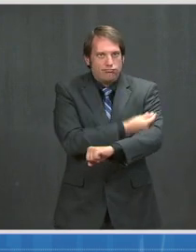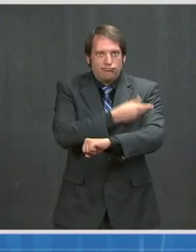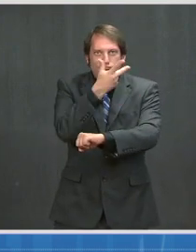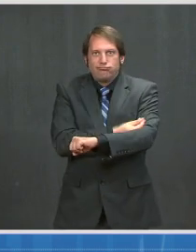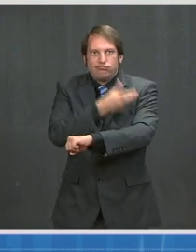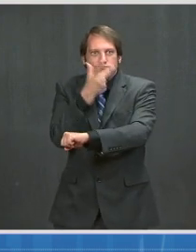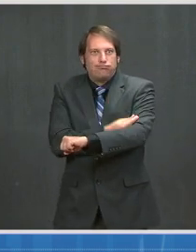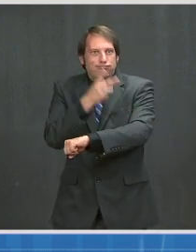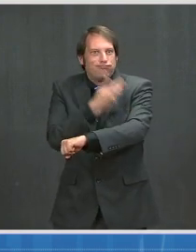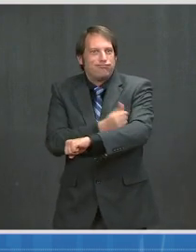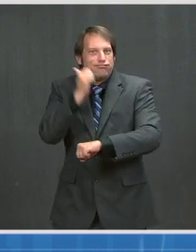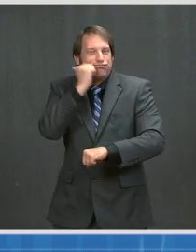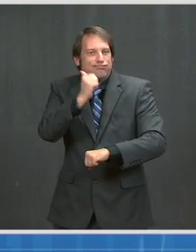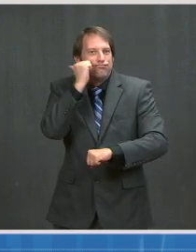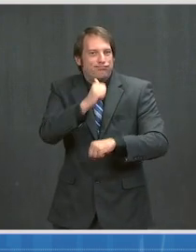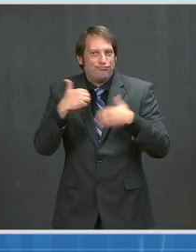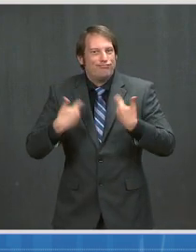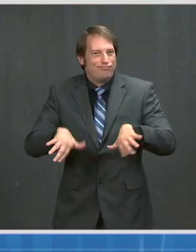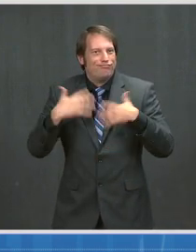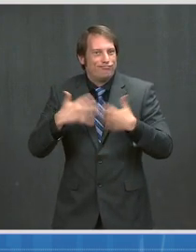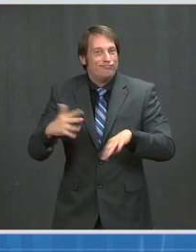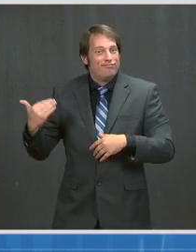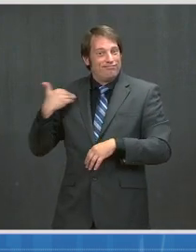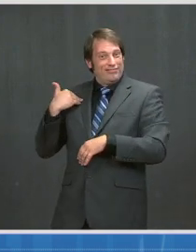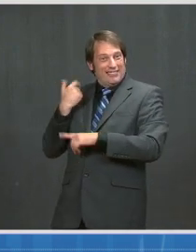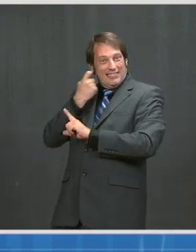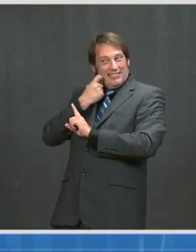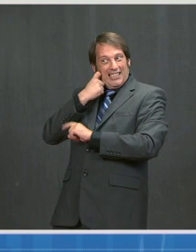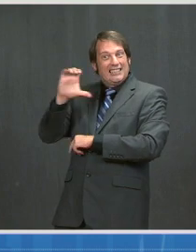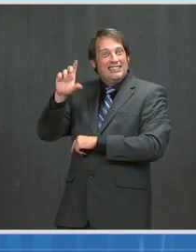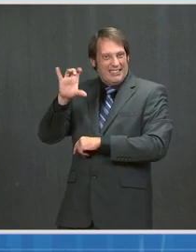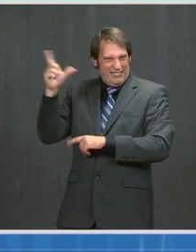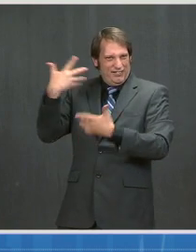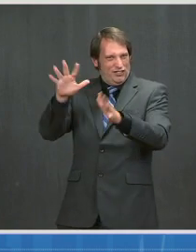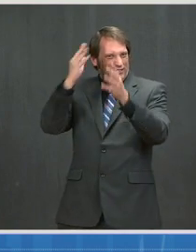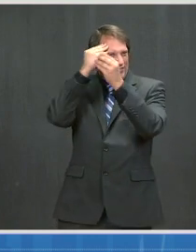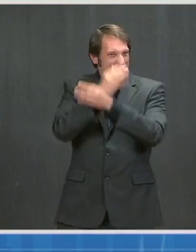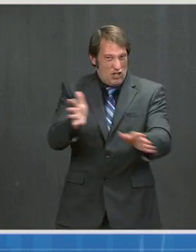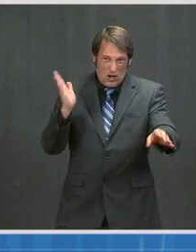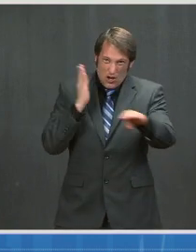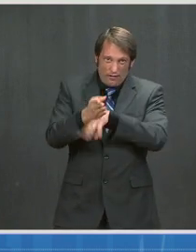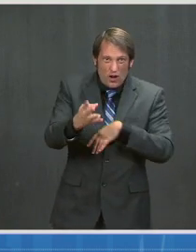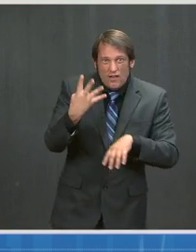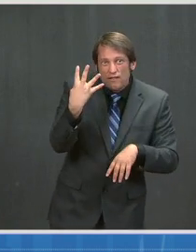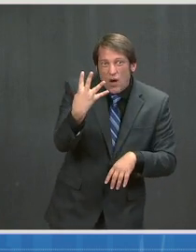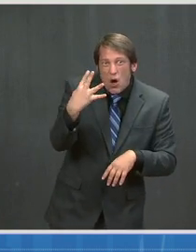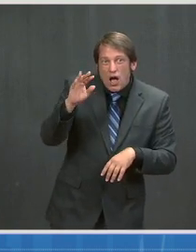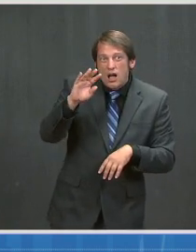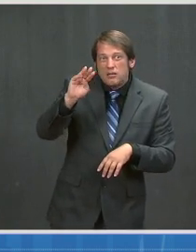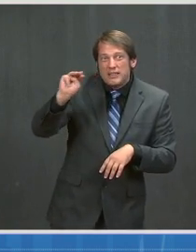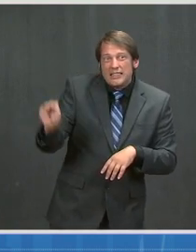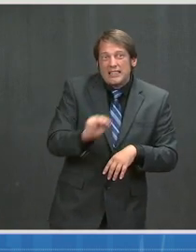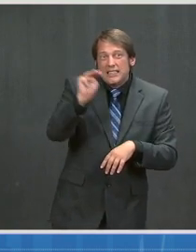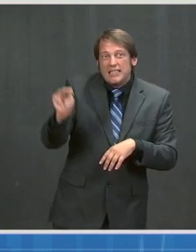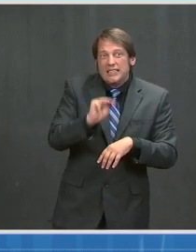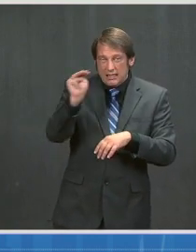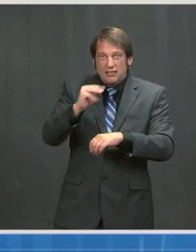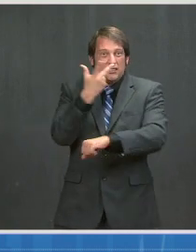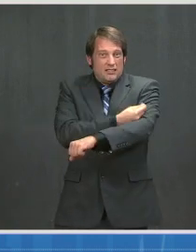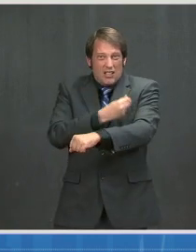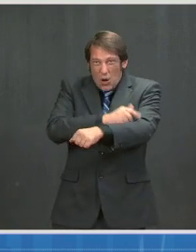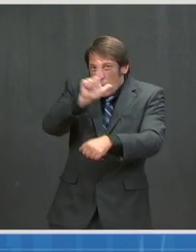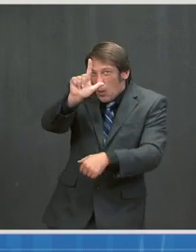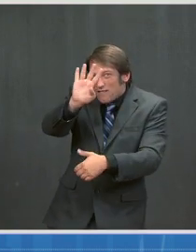reported that over 4 million doses of vaccine had been administered in 24 hours. To date, more than